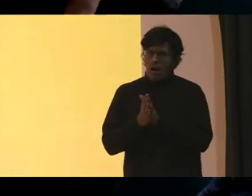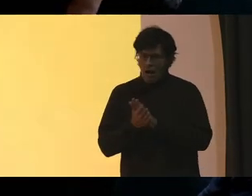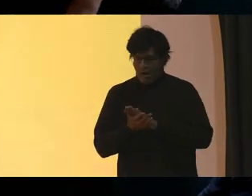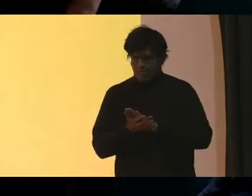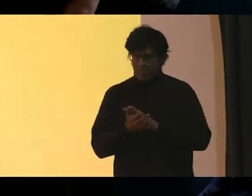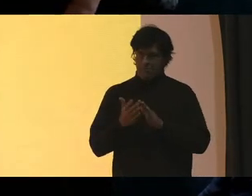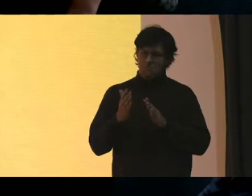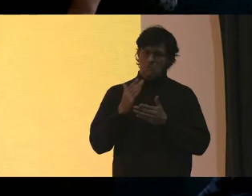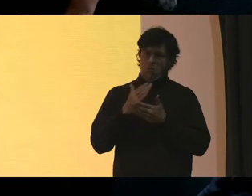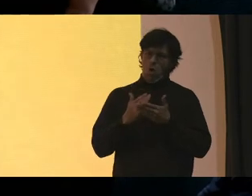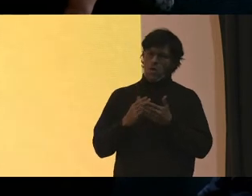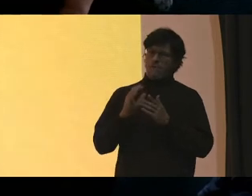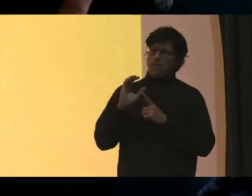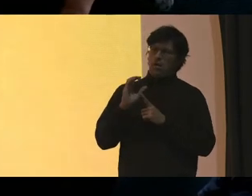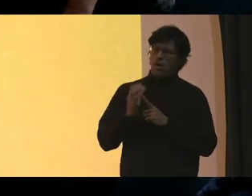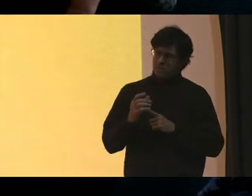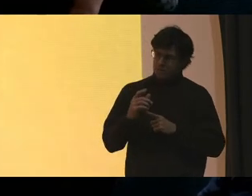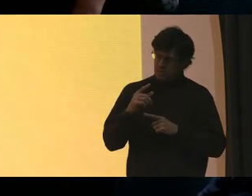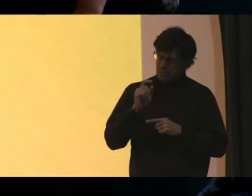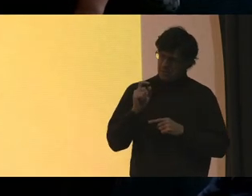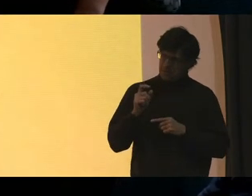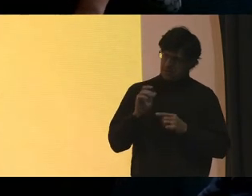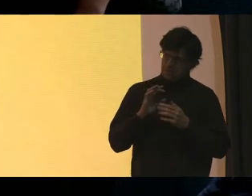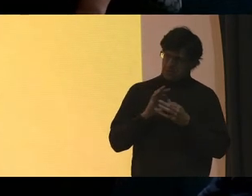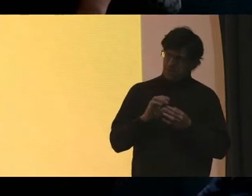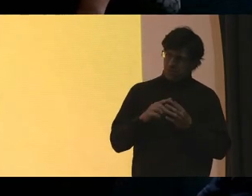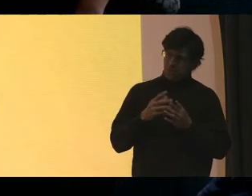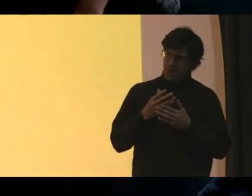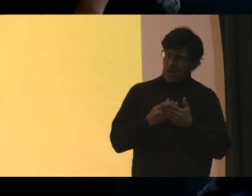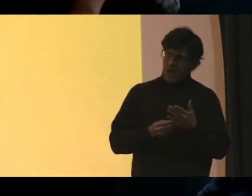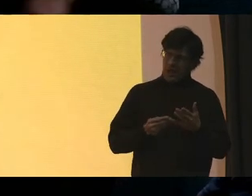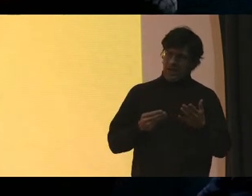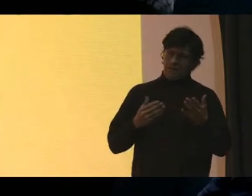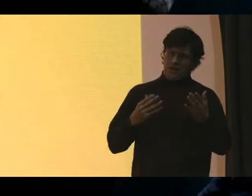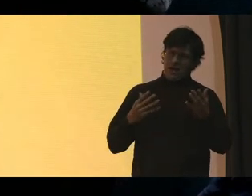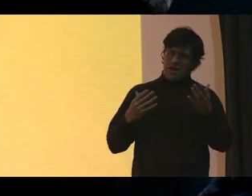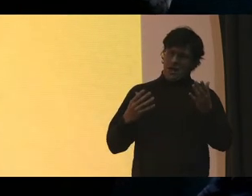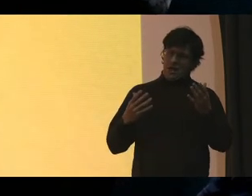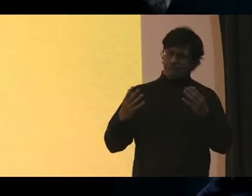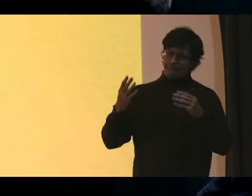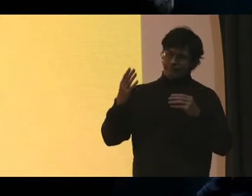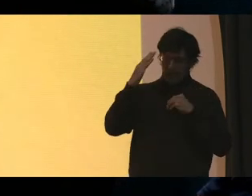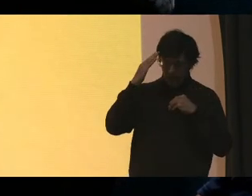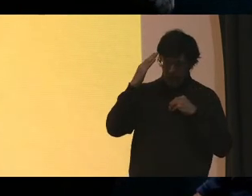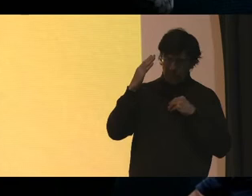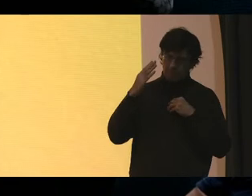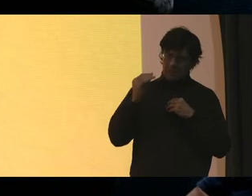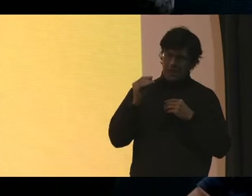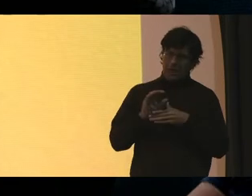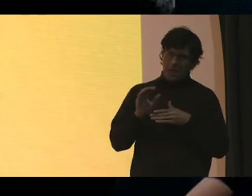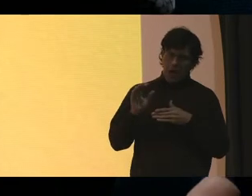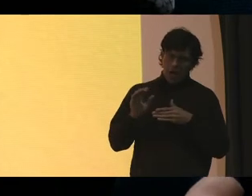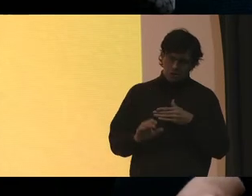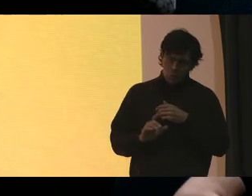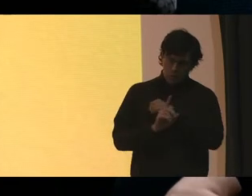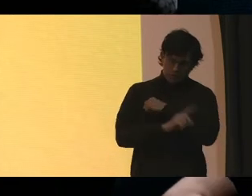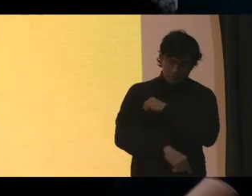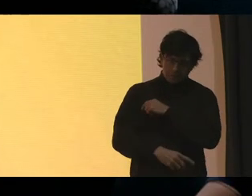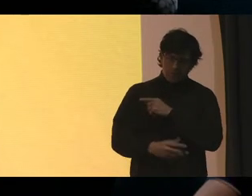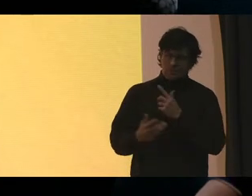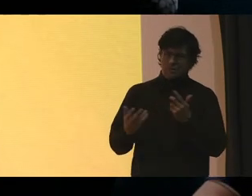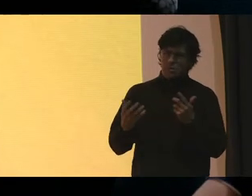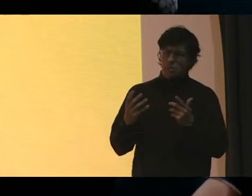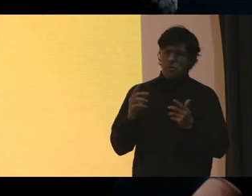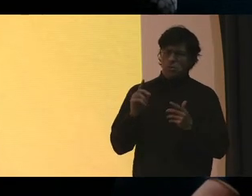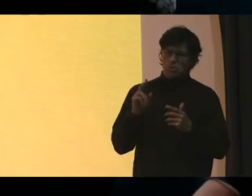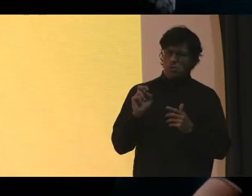culture Because it's due to lack of acknowledgement, due to lack of consequences, due to